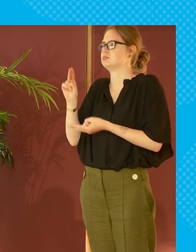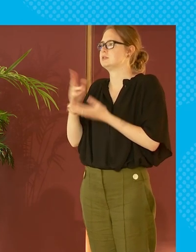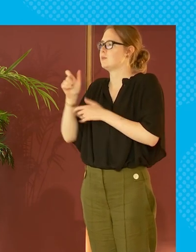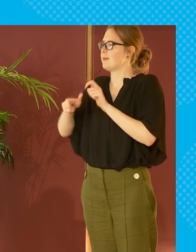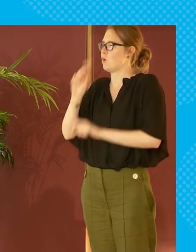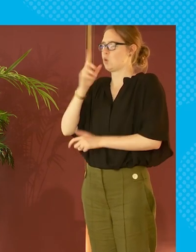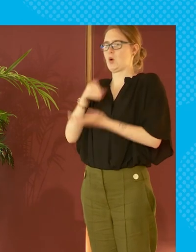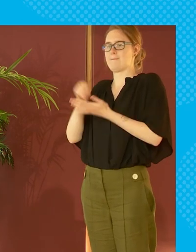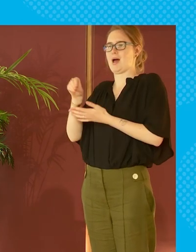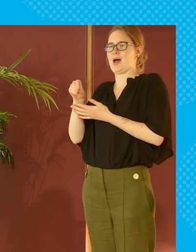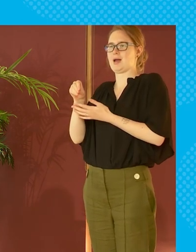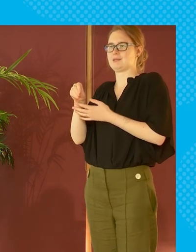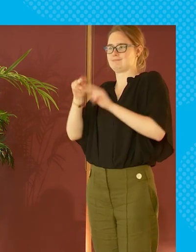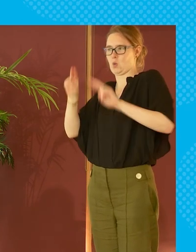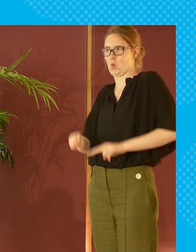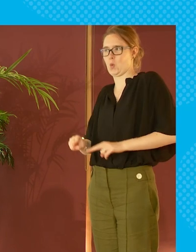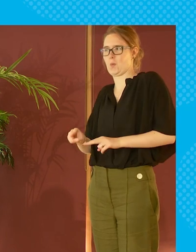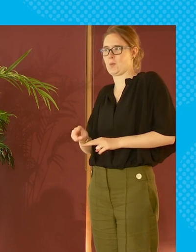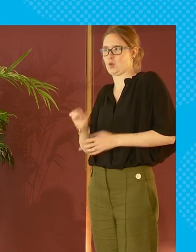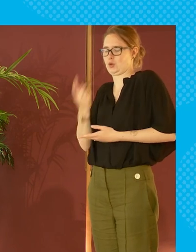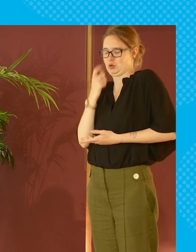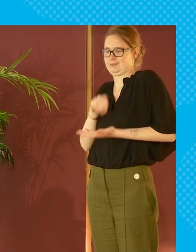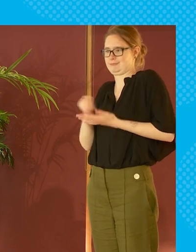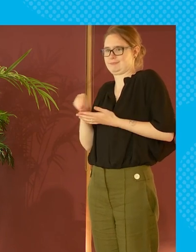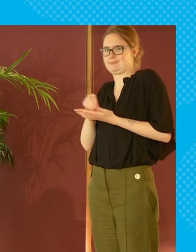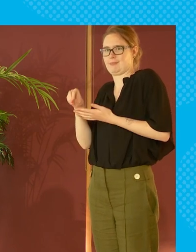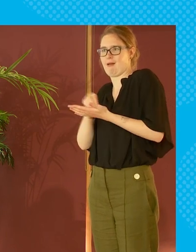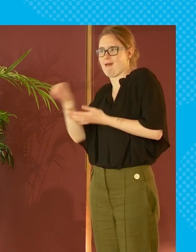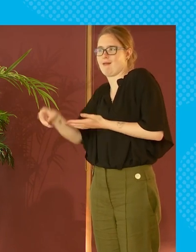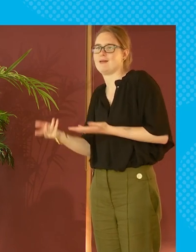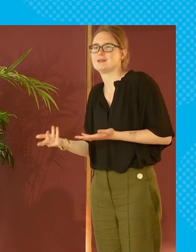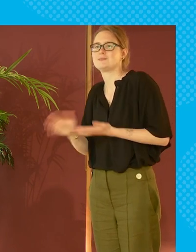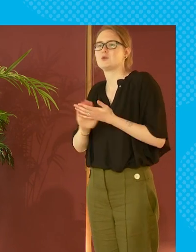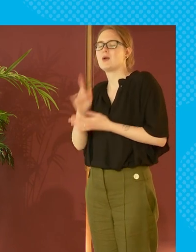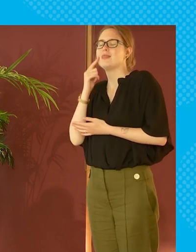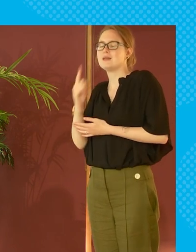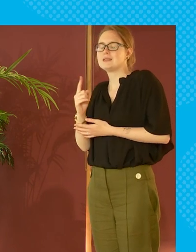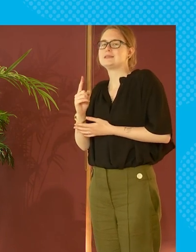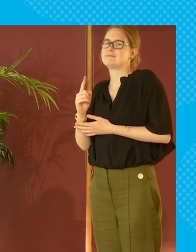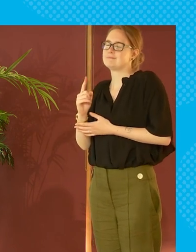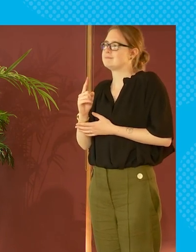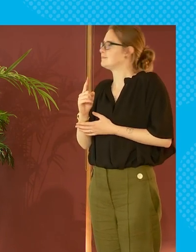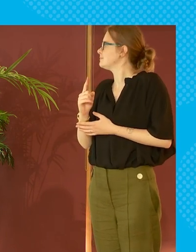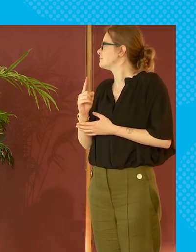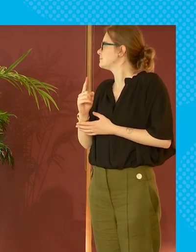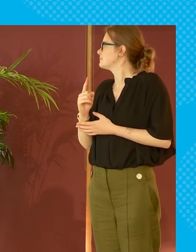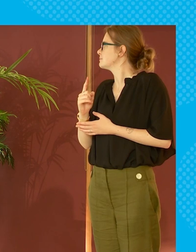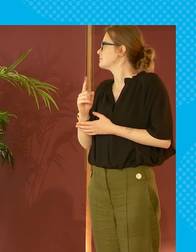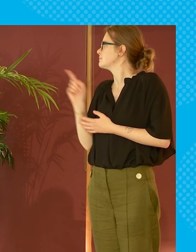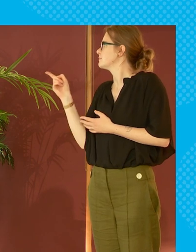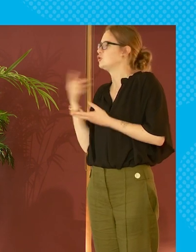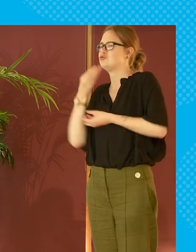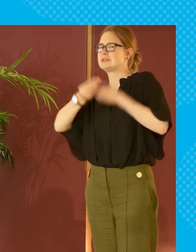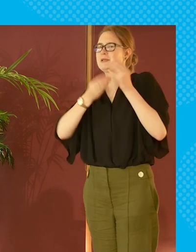now of people who are unable to afford their own home um so i think i want to just